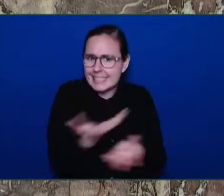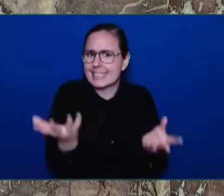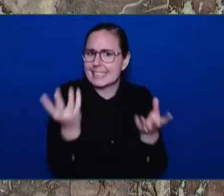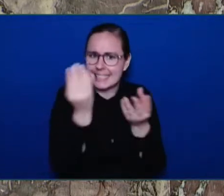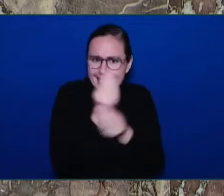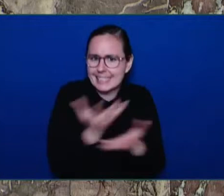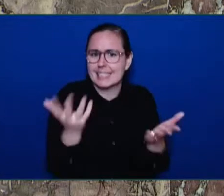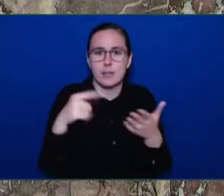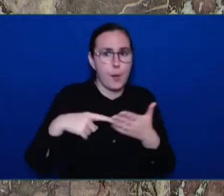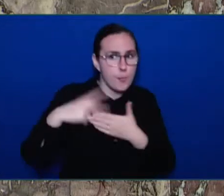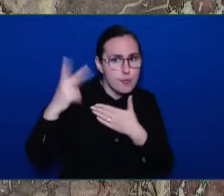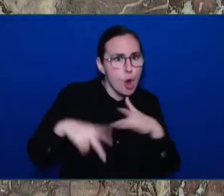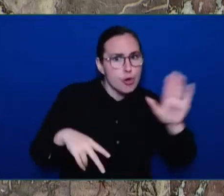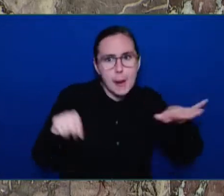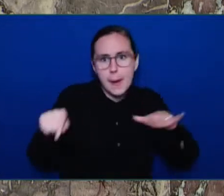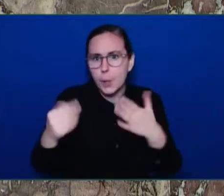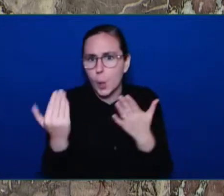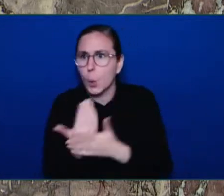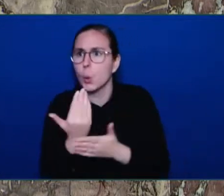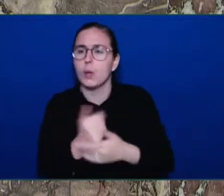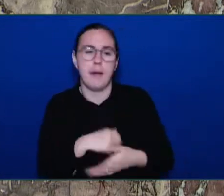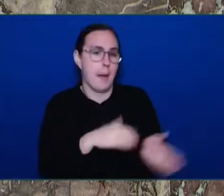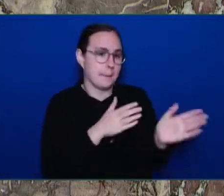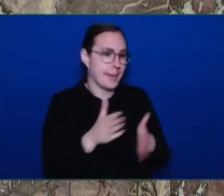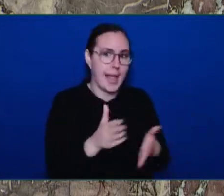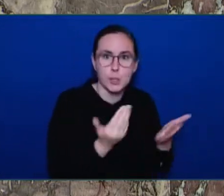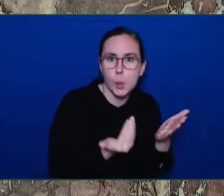save lives at this really terrible time. Thank you.